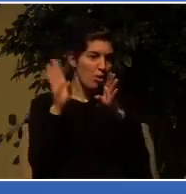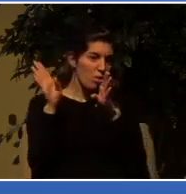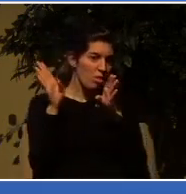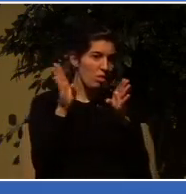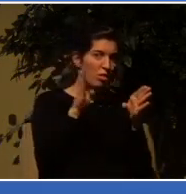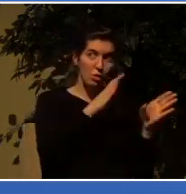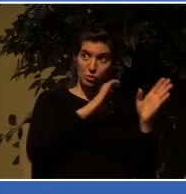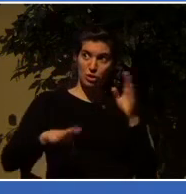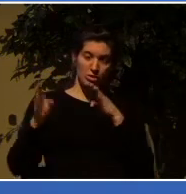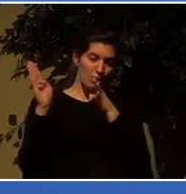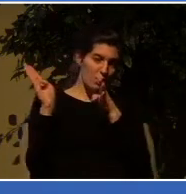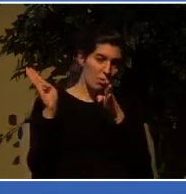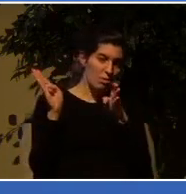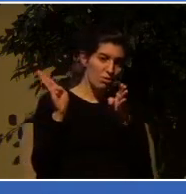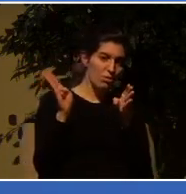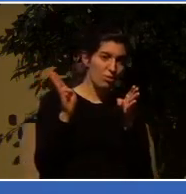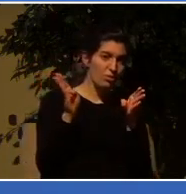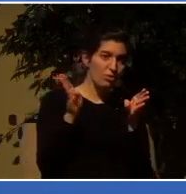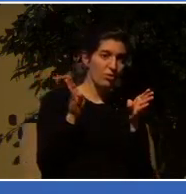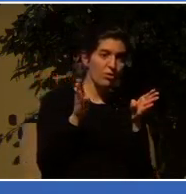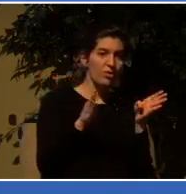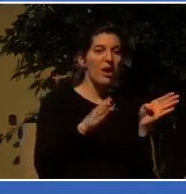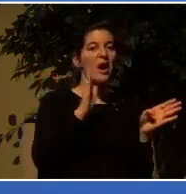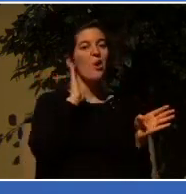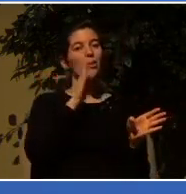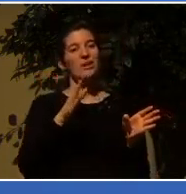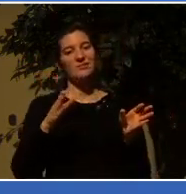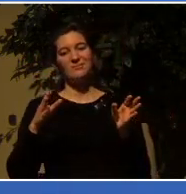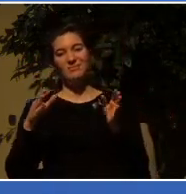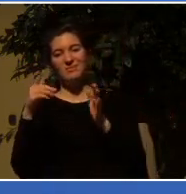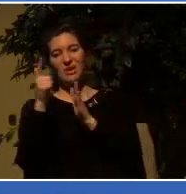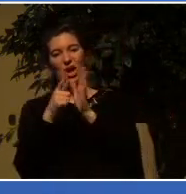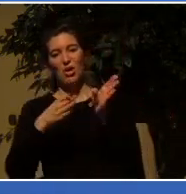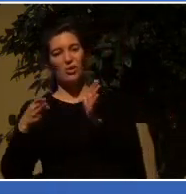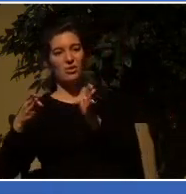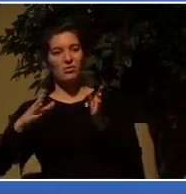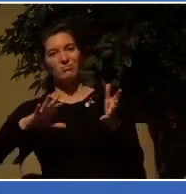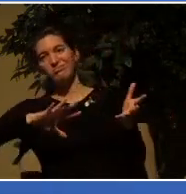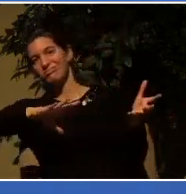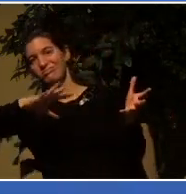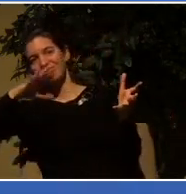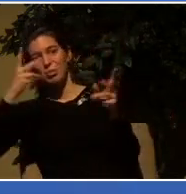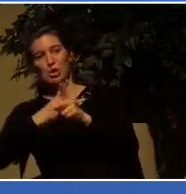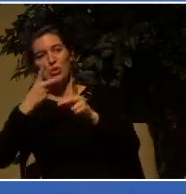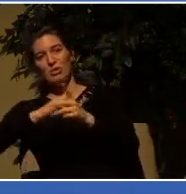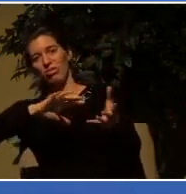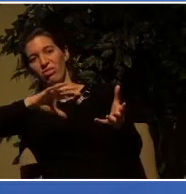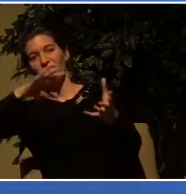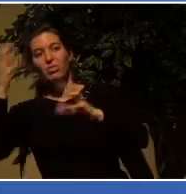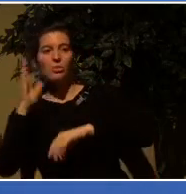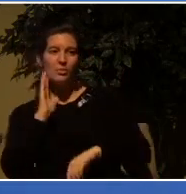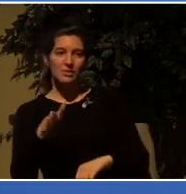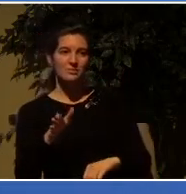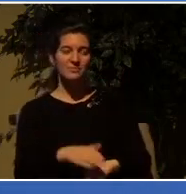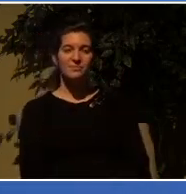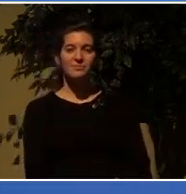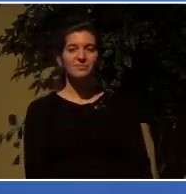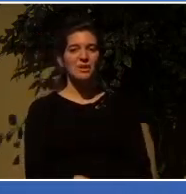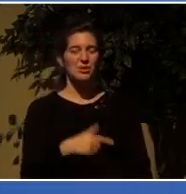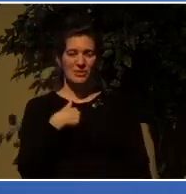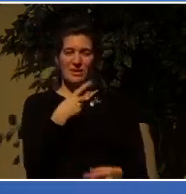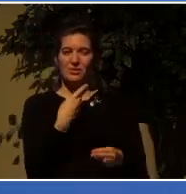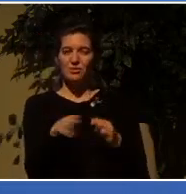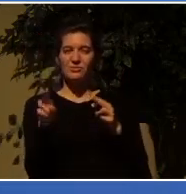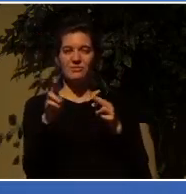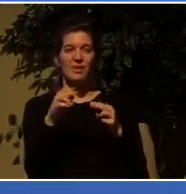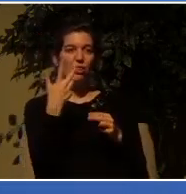you that that's going to happen. So what do you do then? So in closing, let me give you three quick principles that we need to hold on